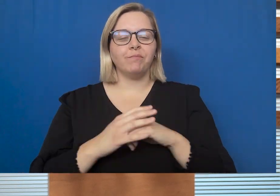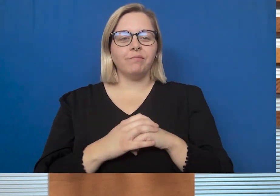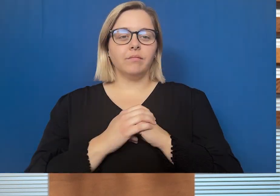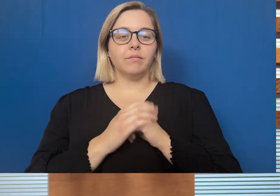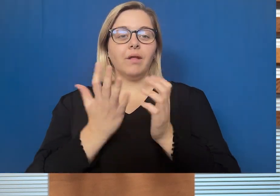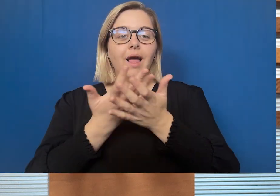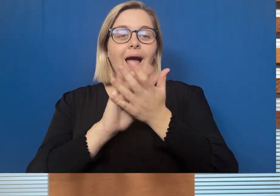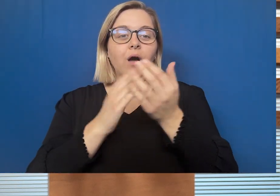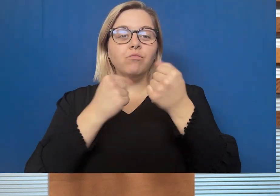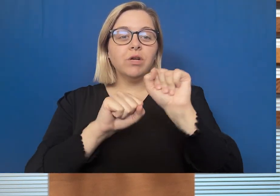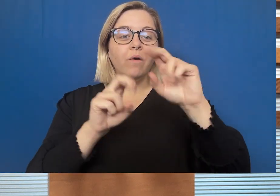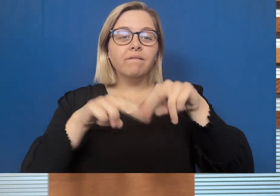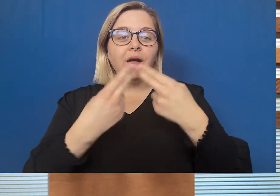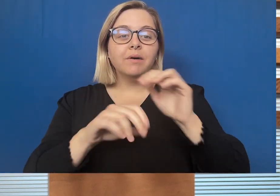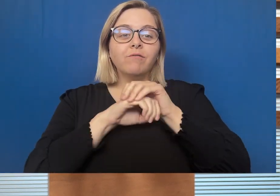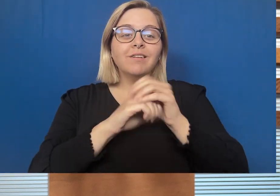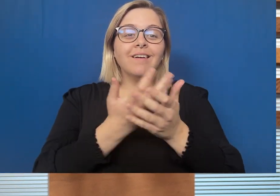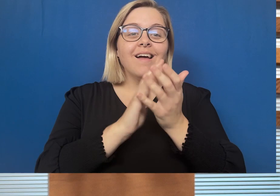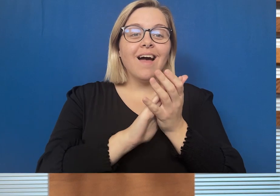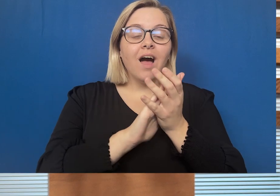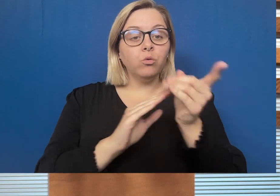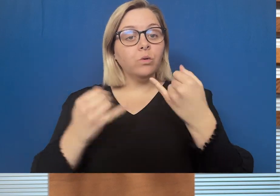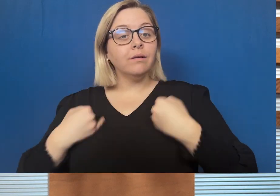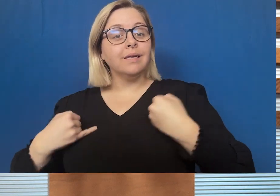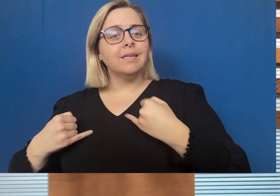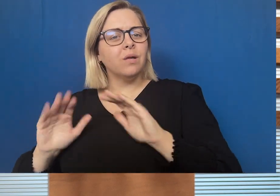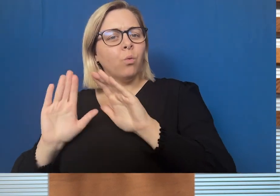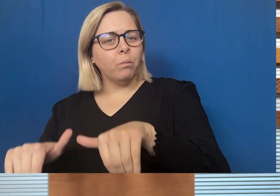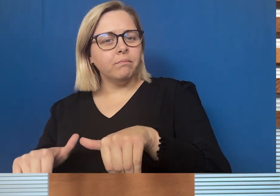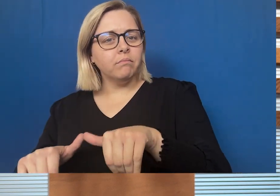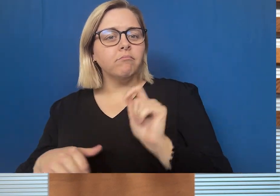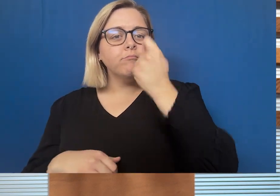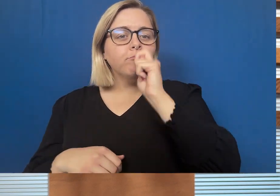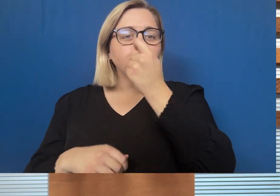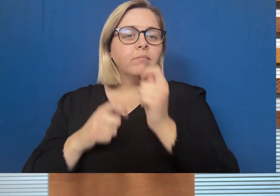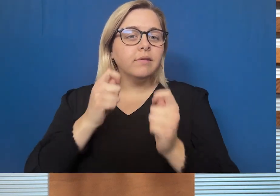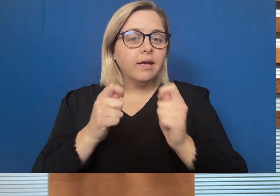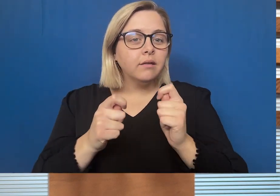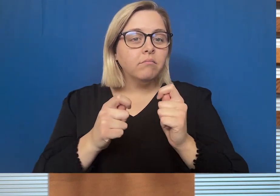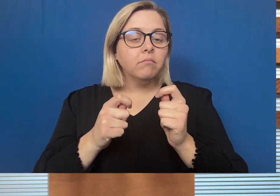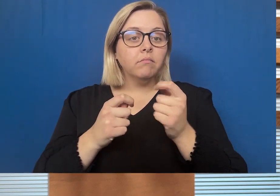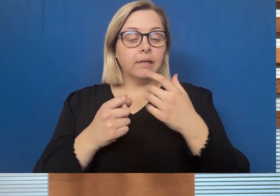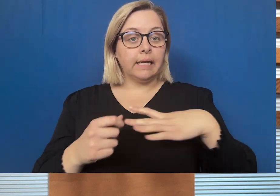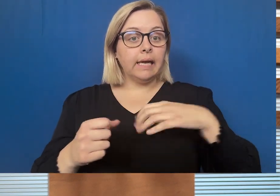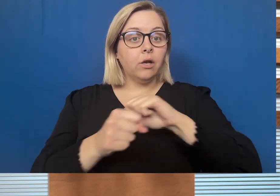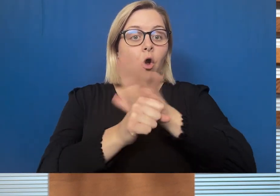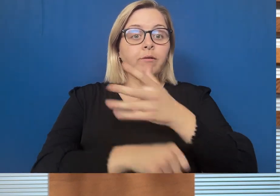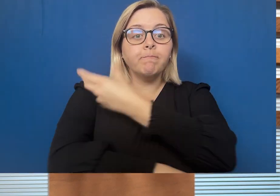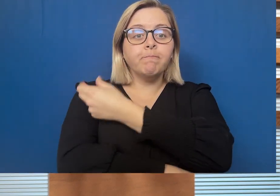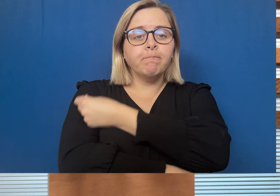staying home if you're unwell and of course by topping up your COVID-19 protection with a new booster if you're due.